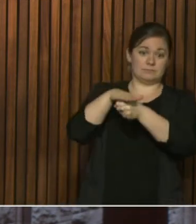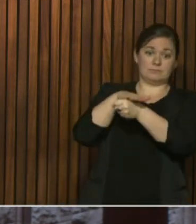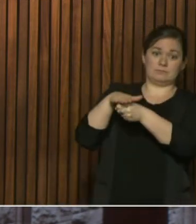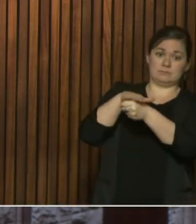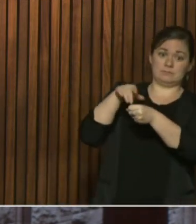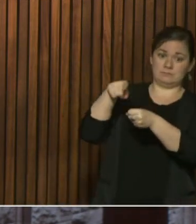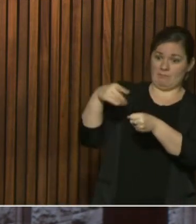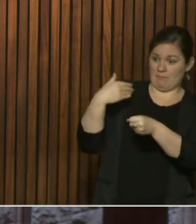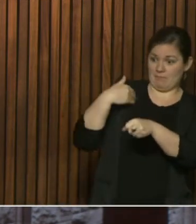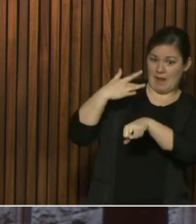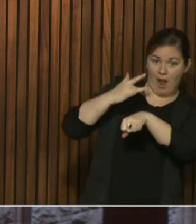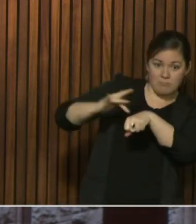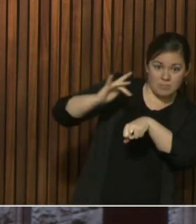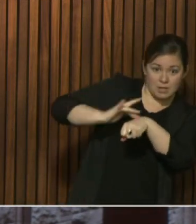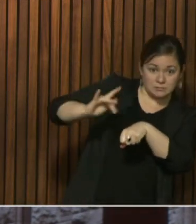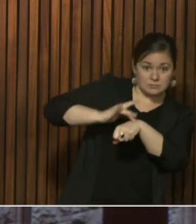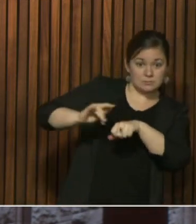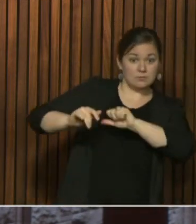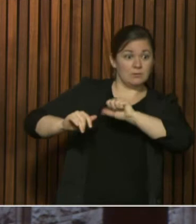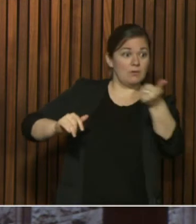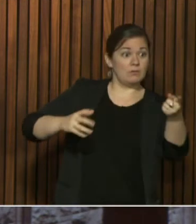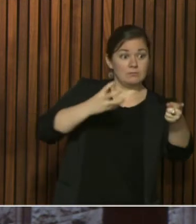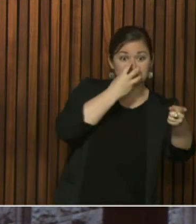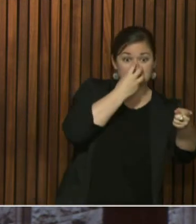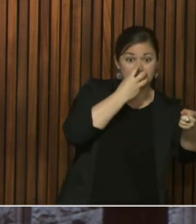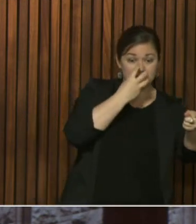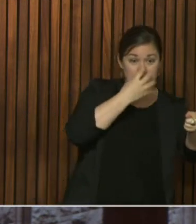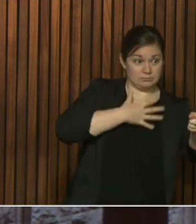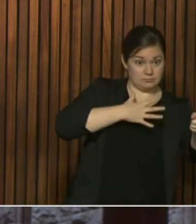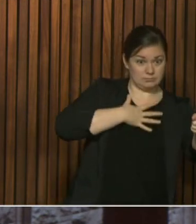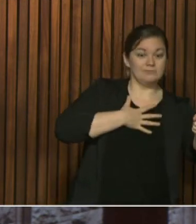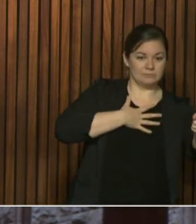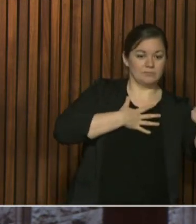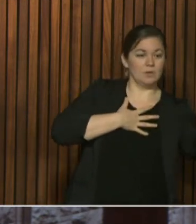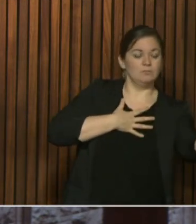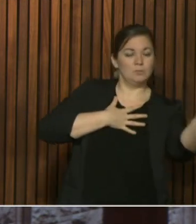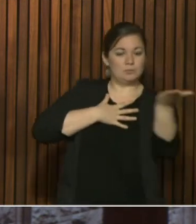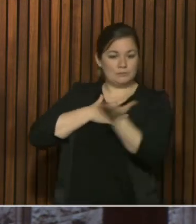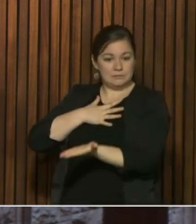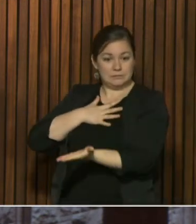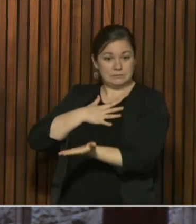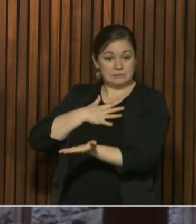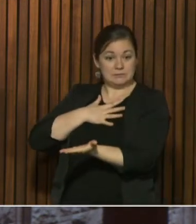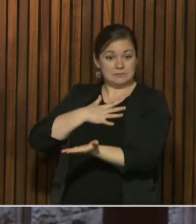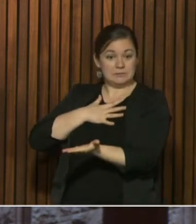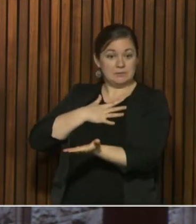staff in and some of them with it accordingly and make sure they can move from one facility to another to handle those loads.